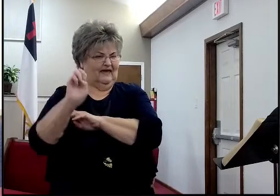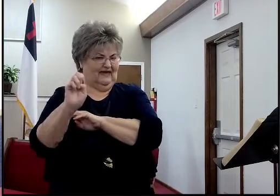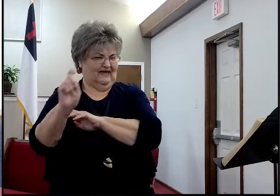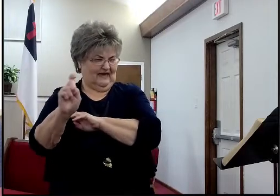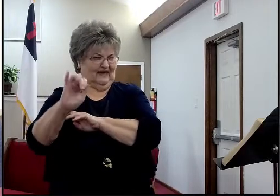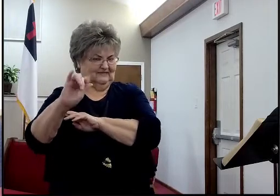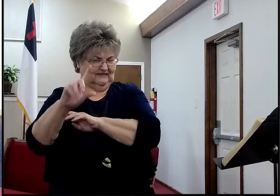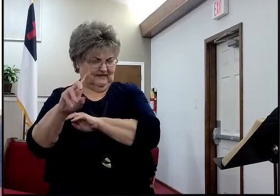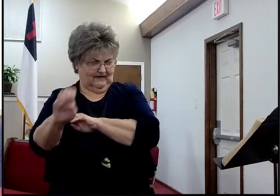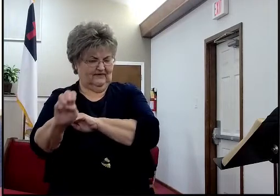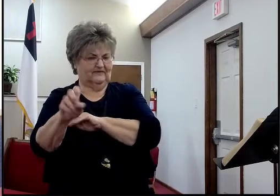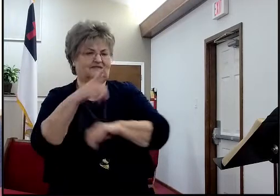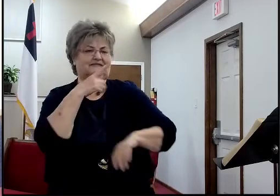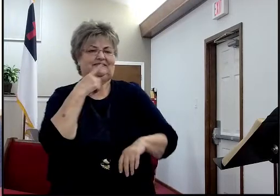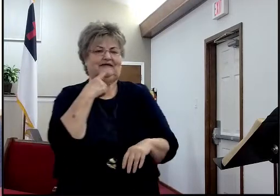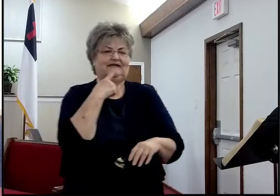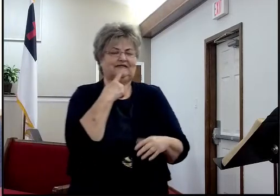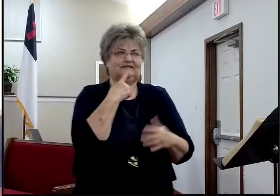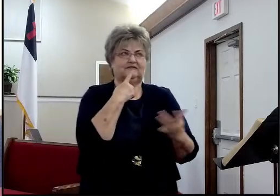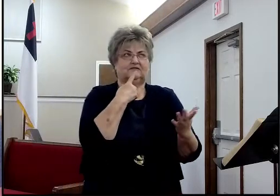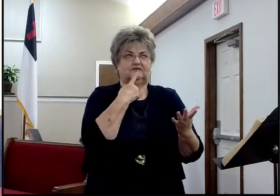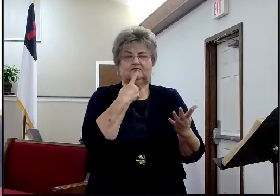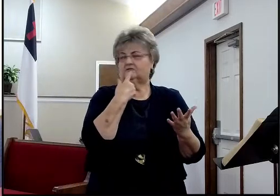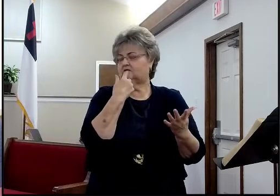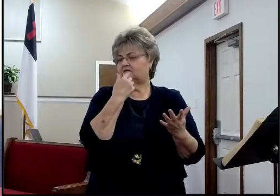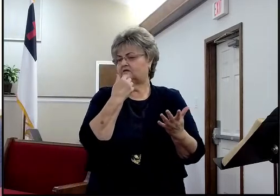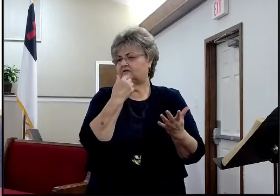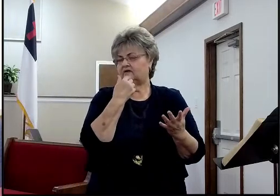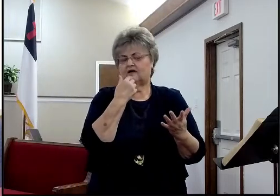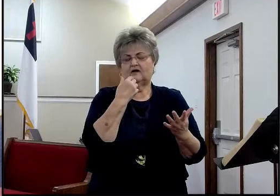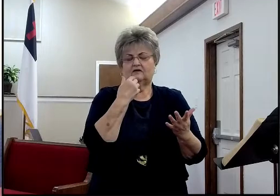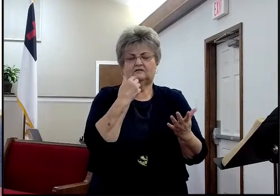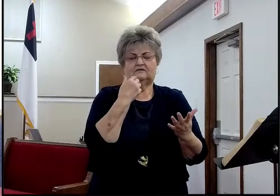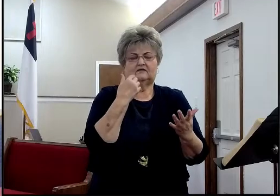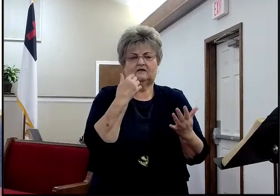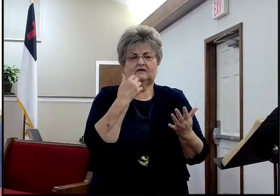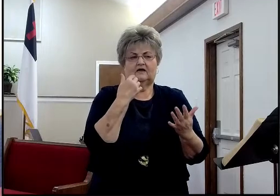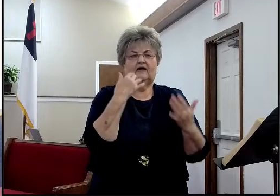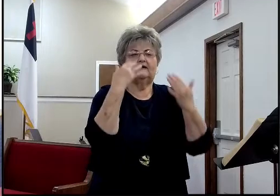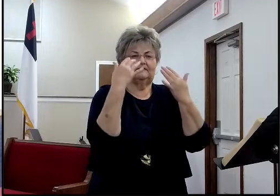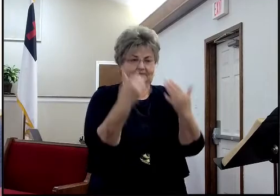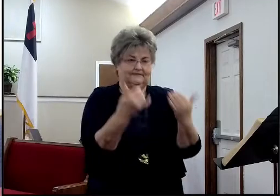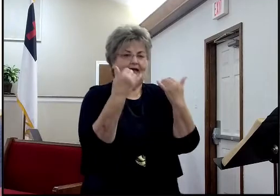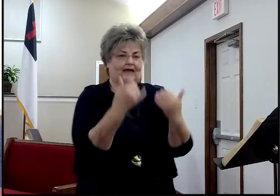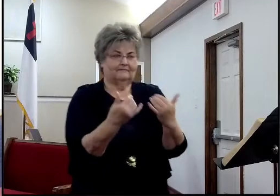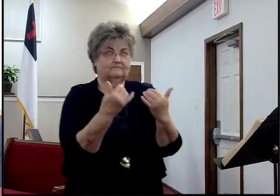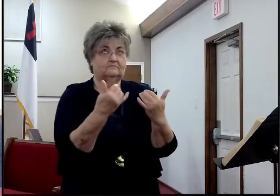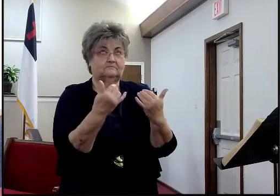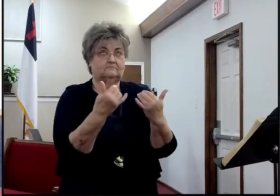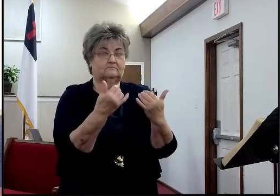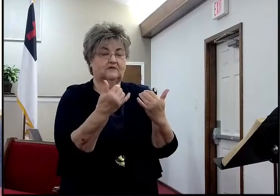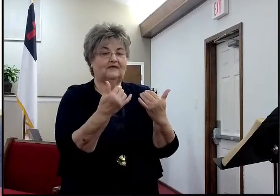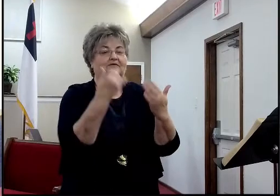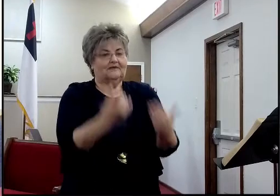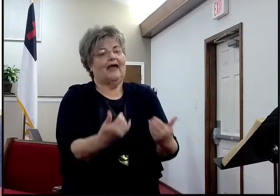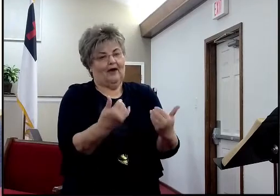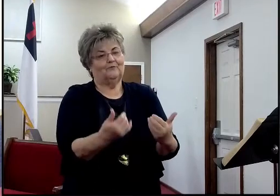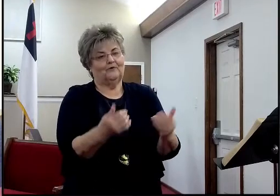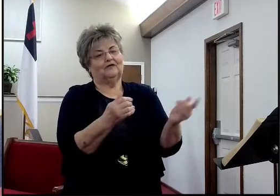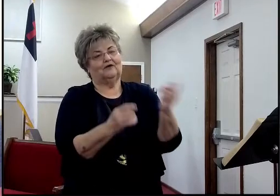it's really not, but that's the first one, that I have, I'm just giving it to you, in order, let's go to Mark, Matthew, let's go to Matthew,